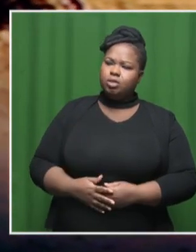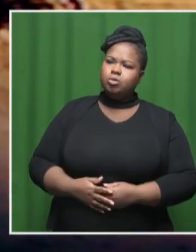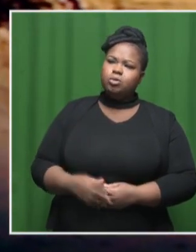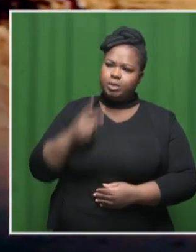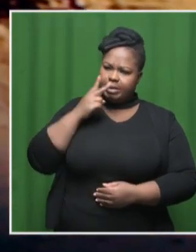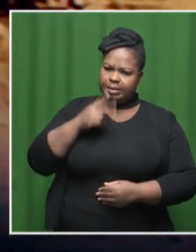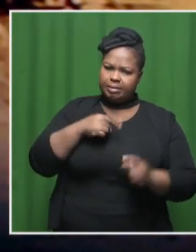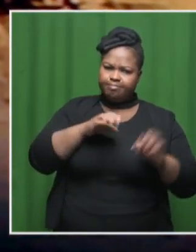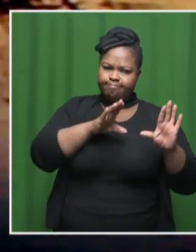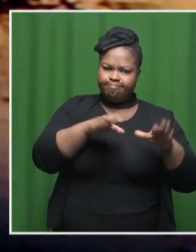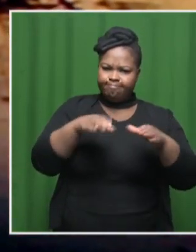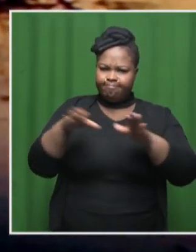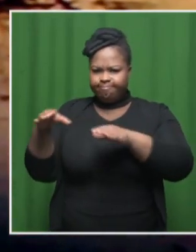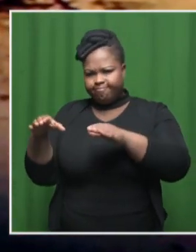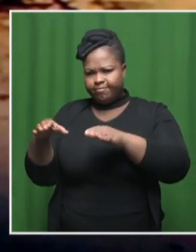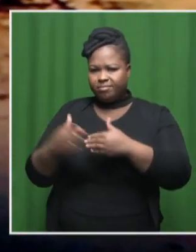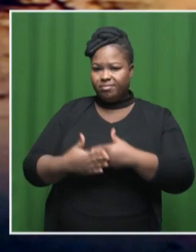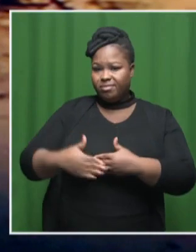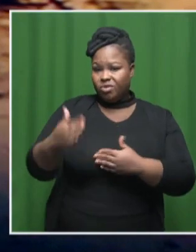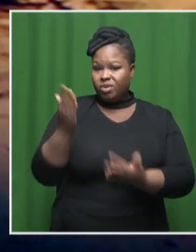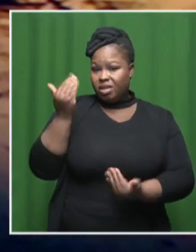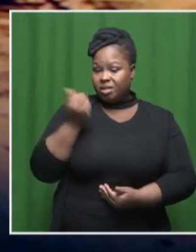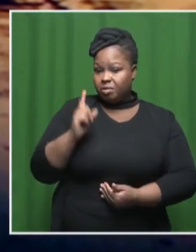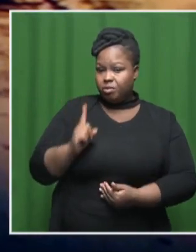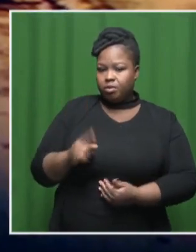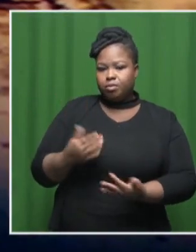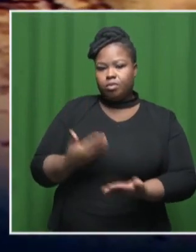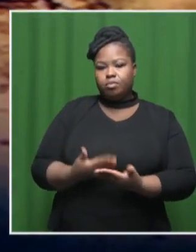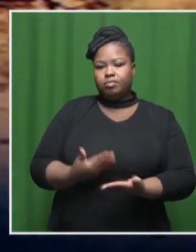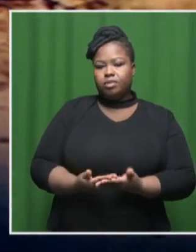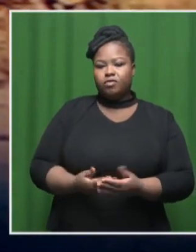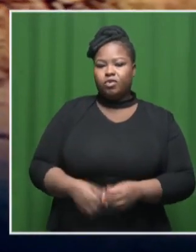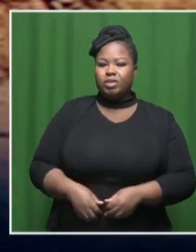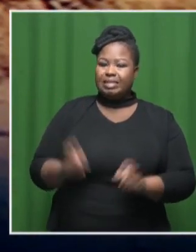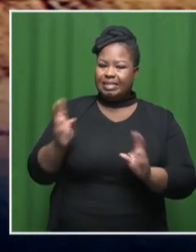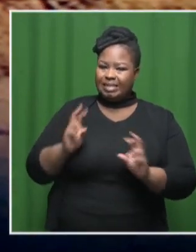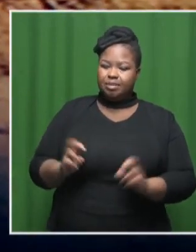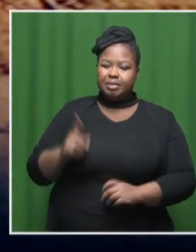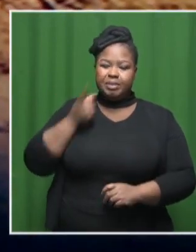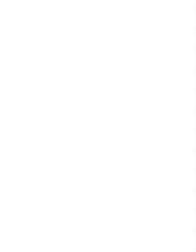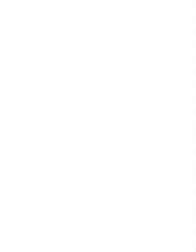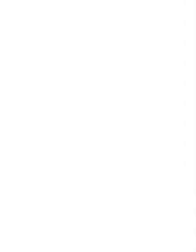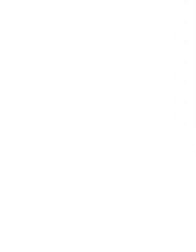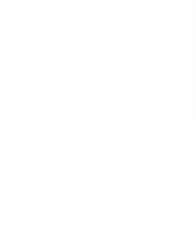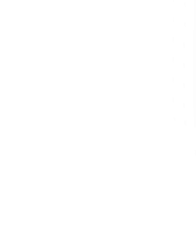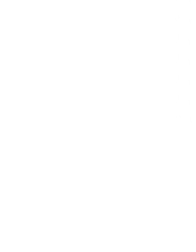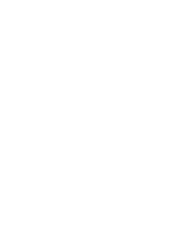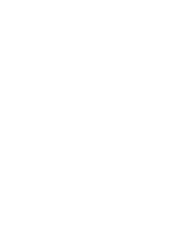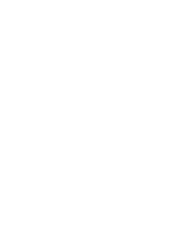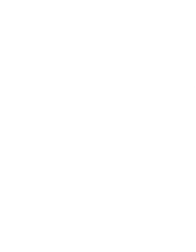basket and we look what is still to come, those utility rate increases. But we'll see what happens.